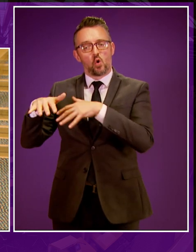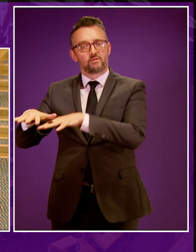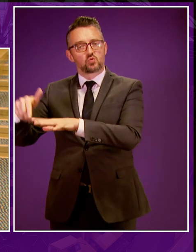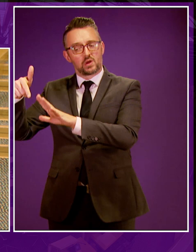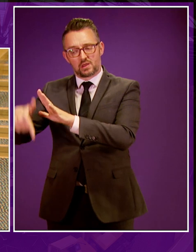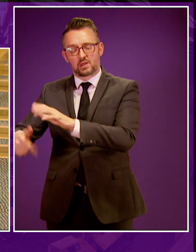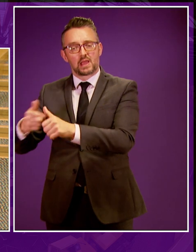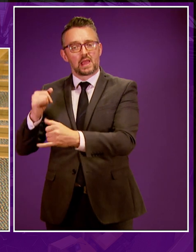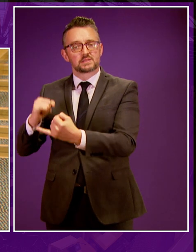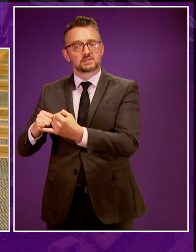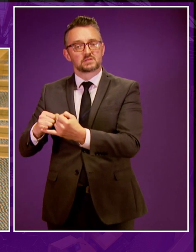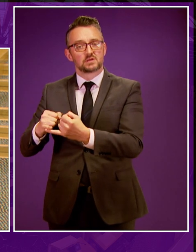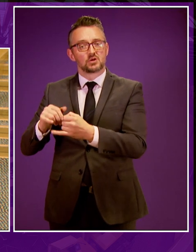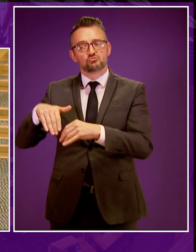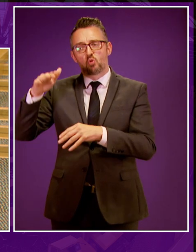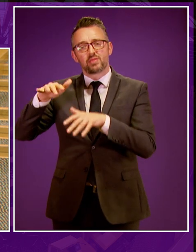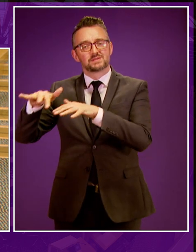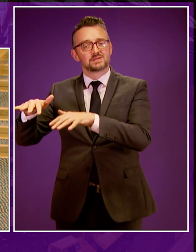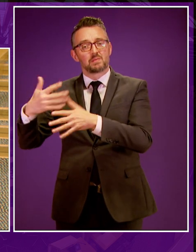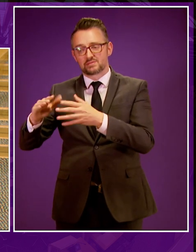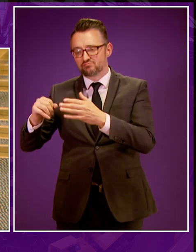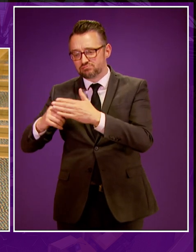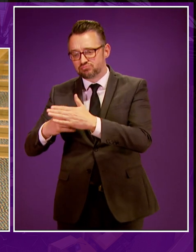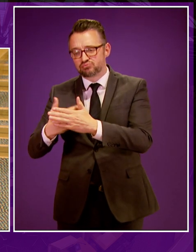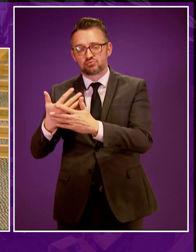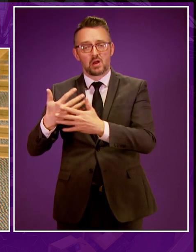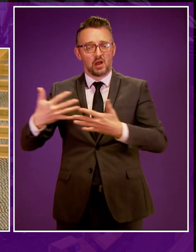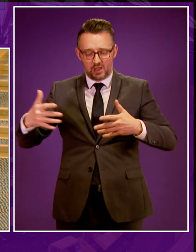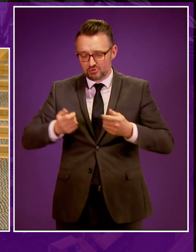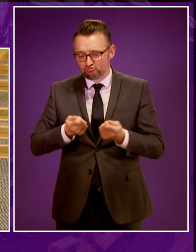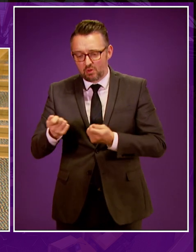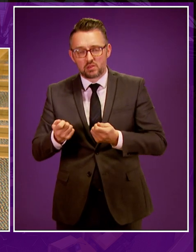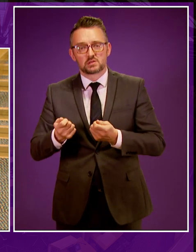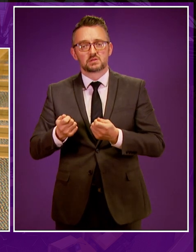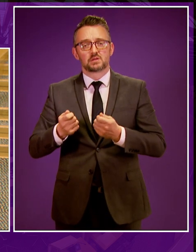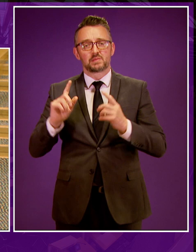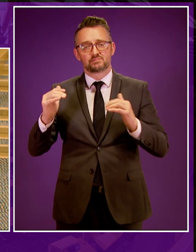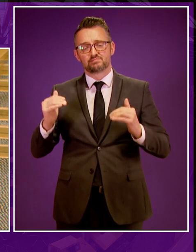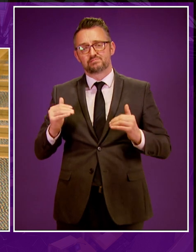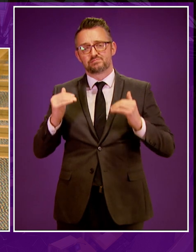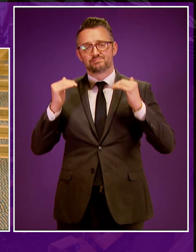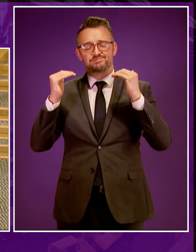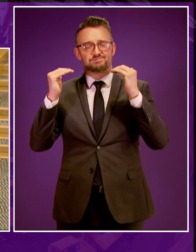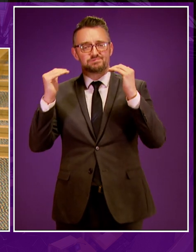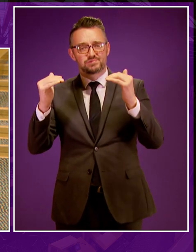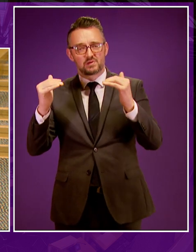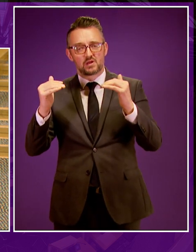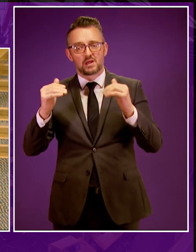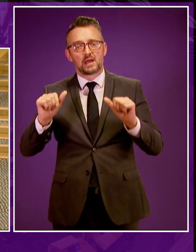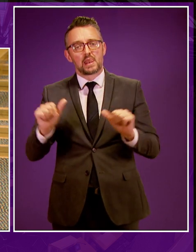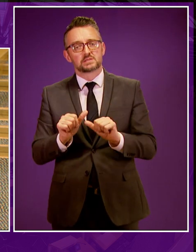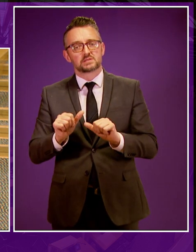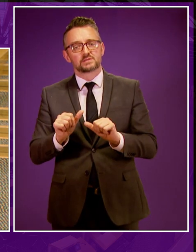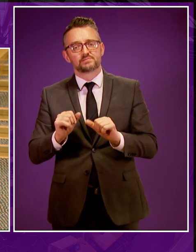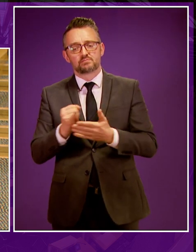of oil and gas in North Sea has developed over the last half century as a highly regulated industry, with some of the most advanced and comparatively least polluting